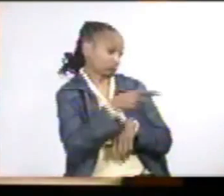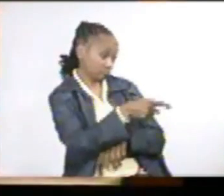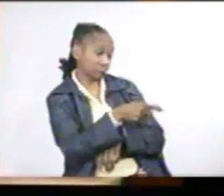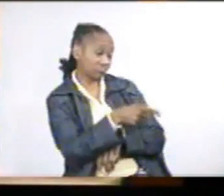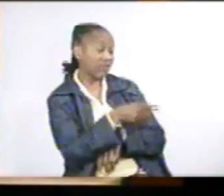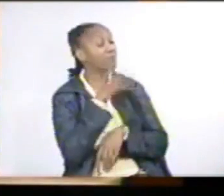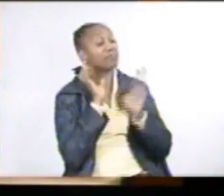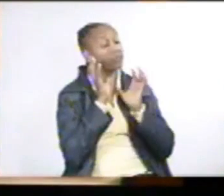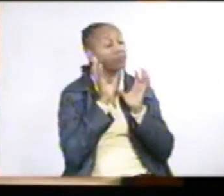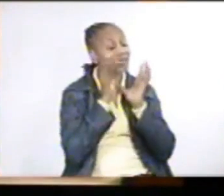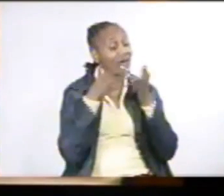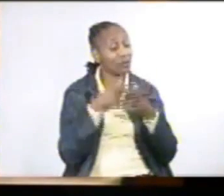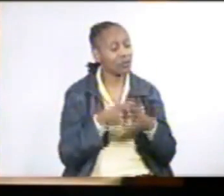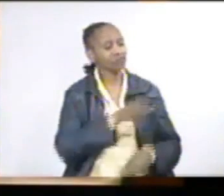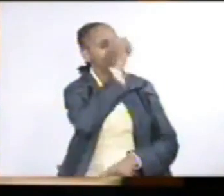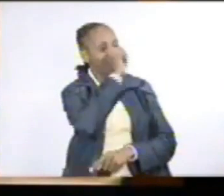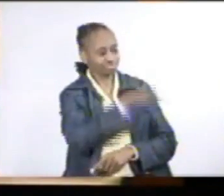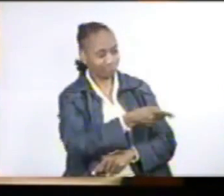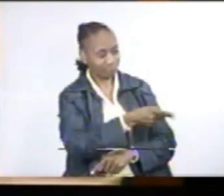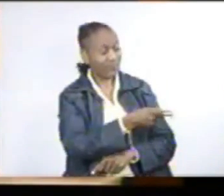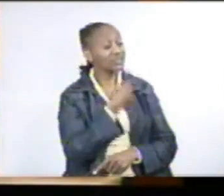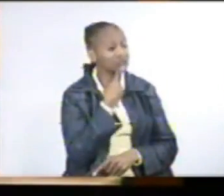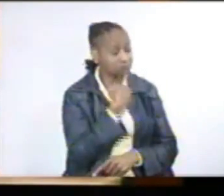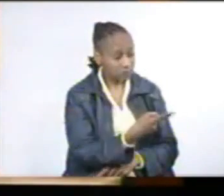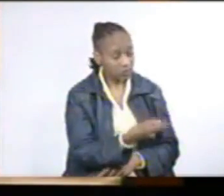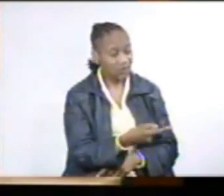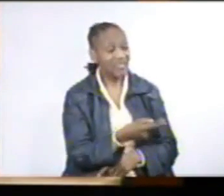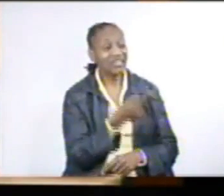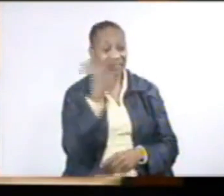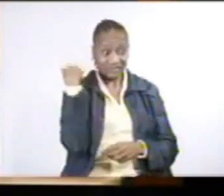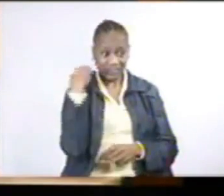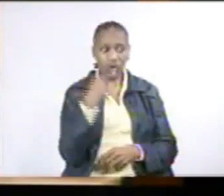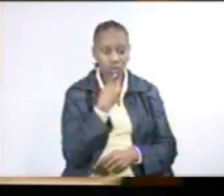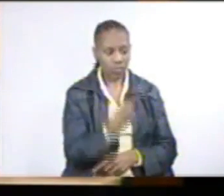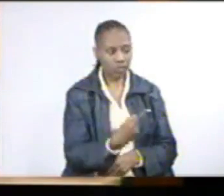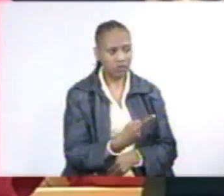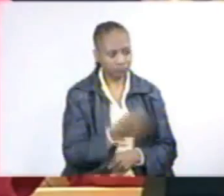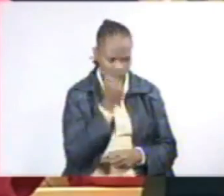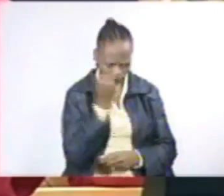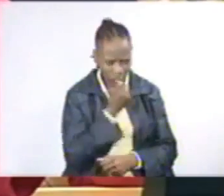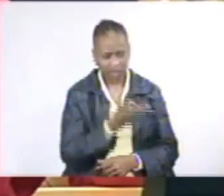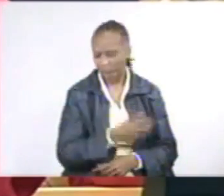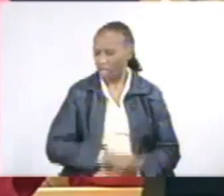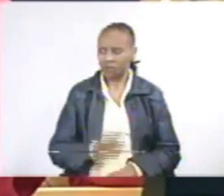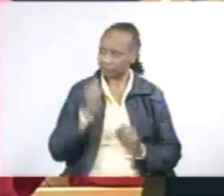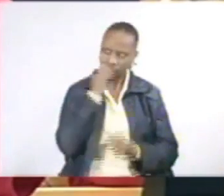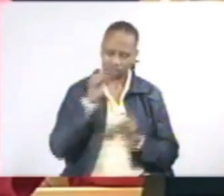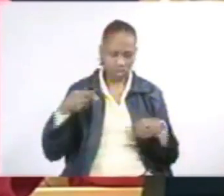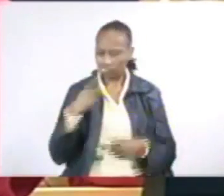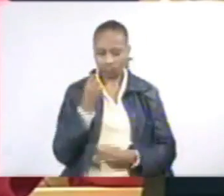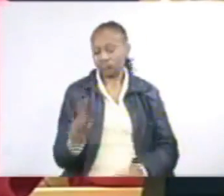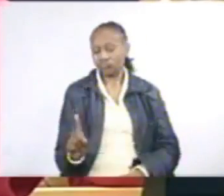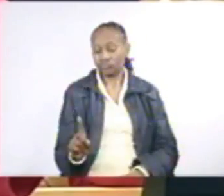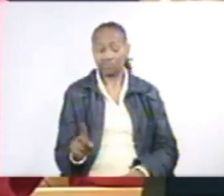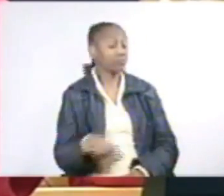Malema, the instruction to you is withdraw the statement you made. I I'm sorry, I won't do that. I will